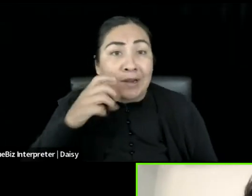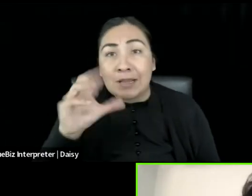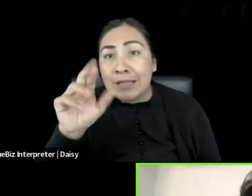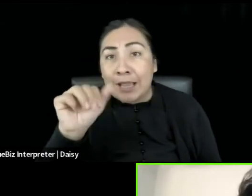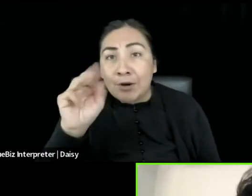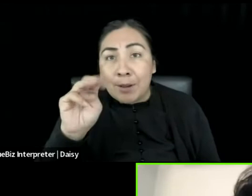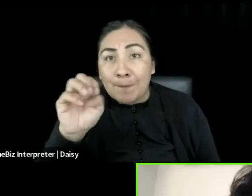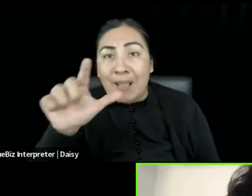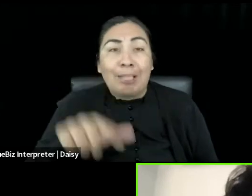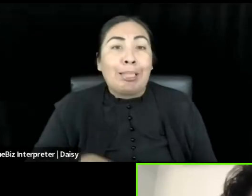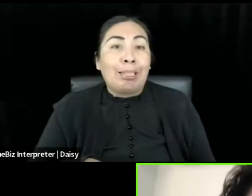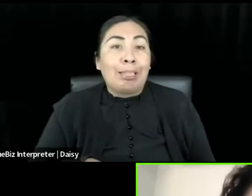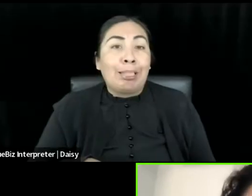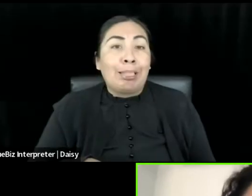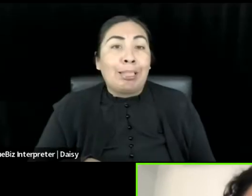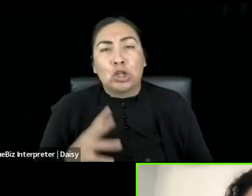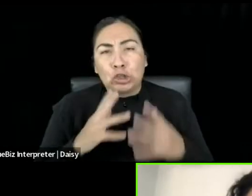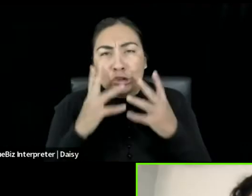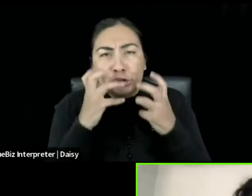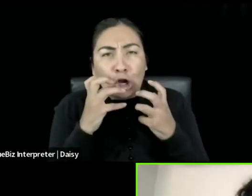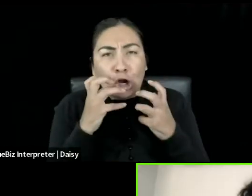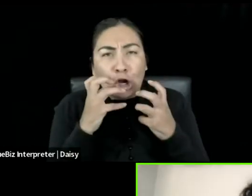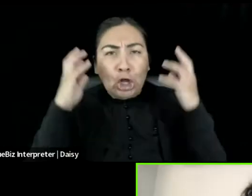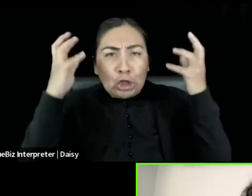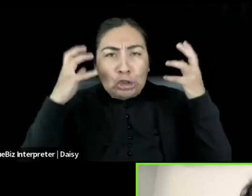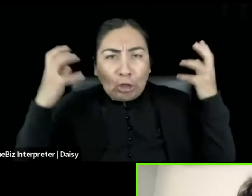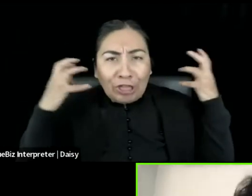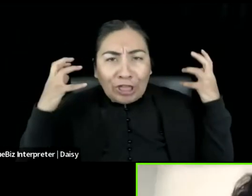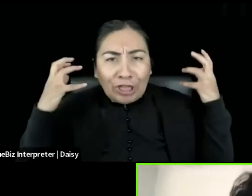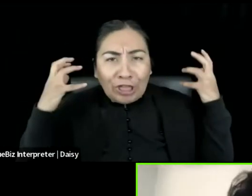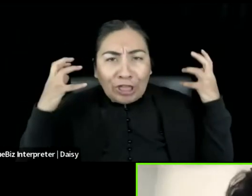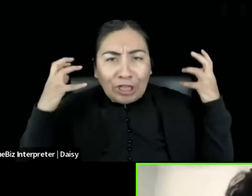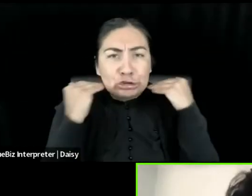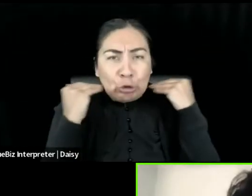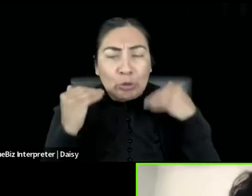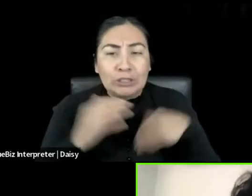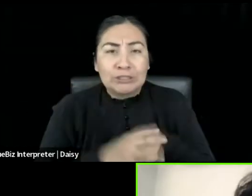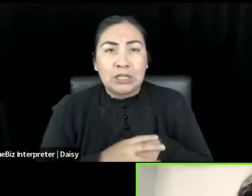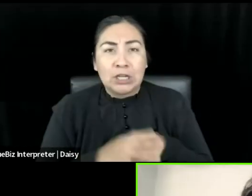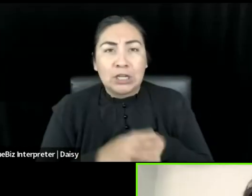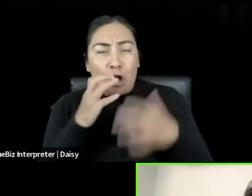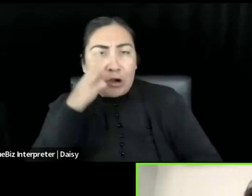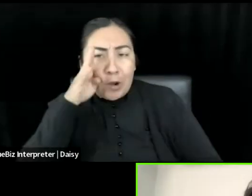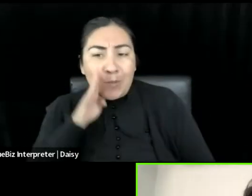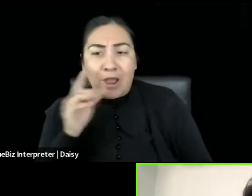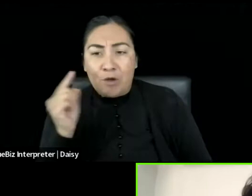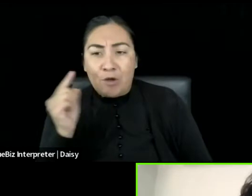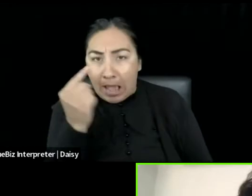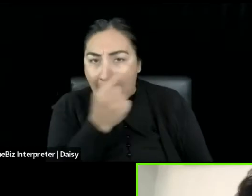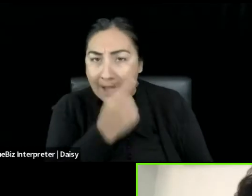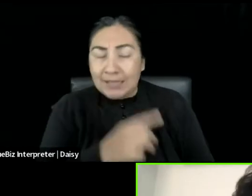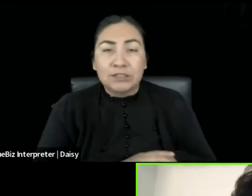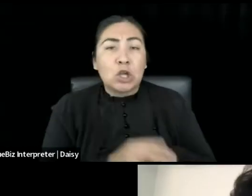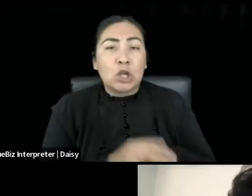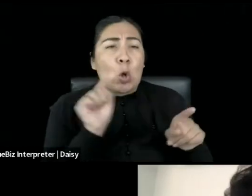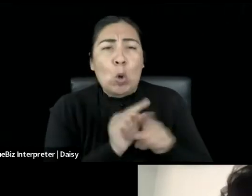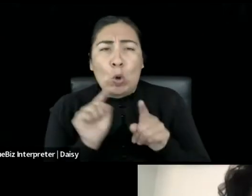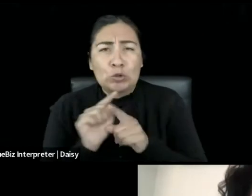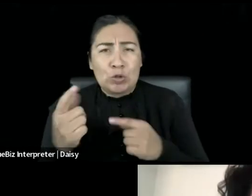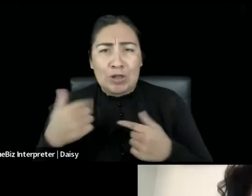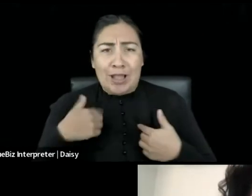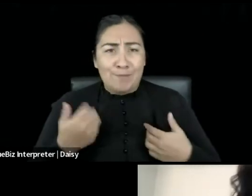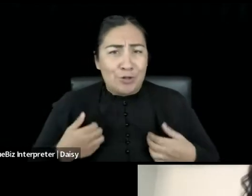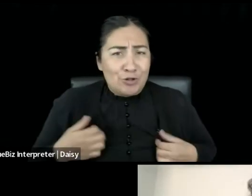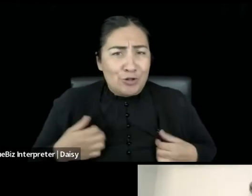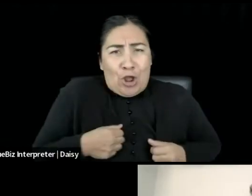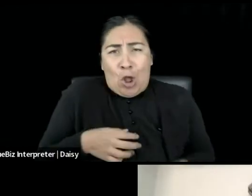curly hair that is short, uh, and dark brown eyes. I'm also wearing the coolest t